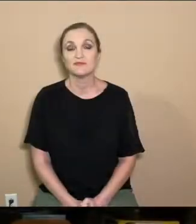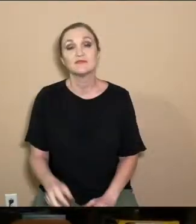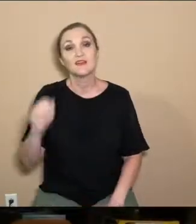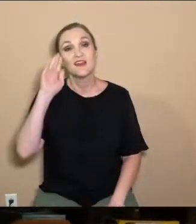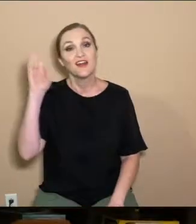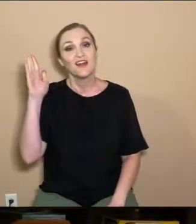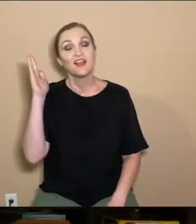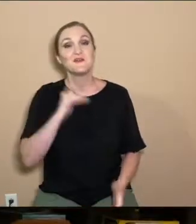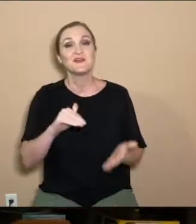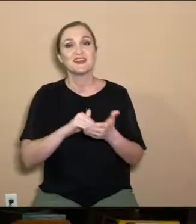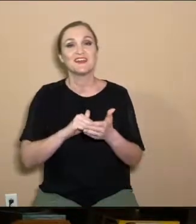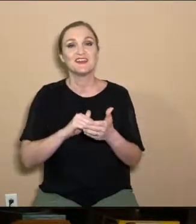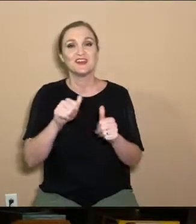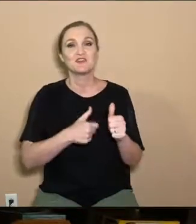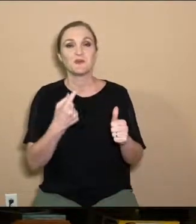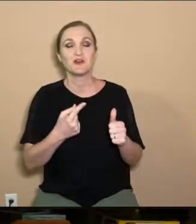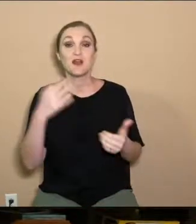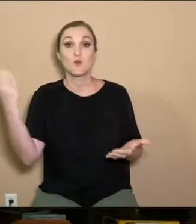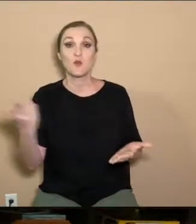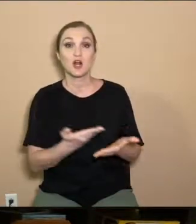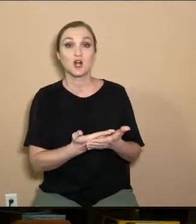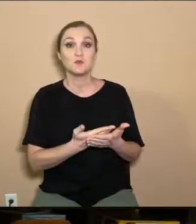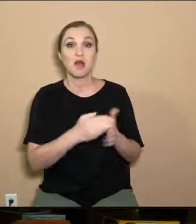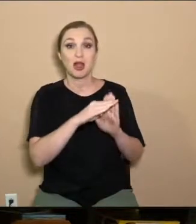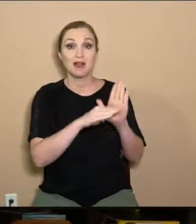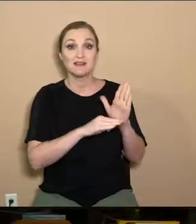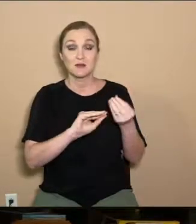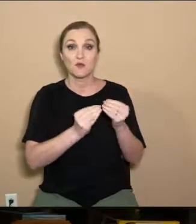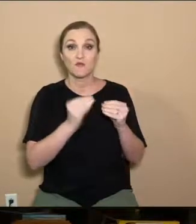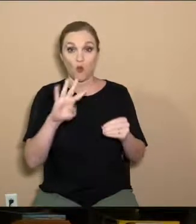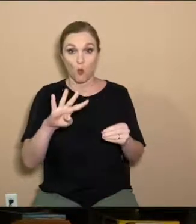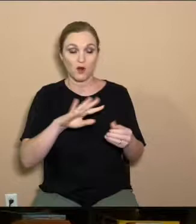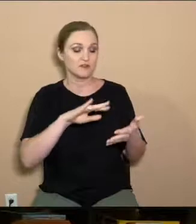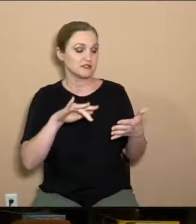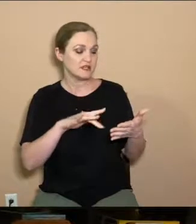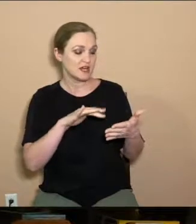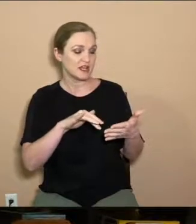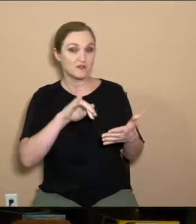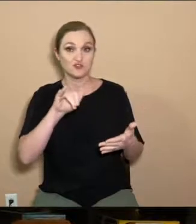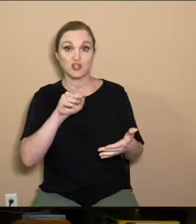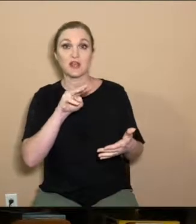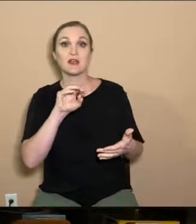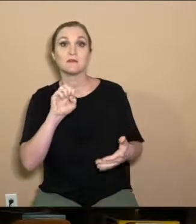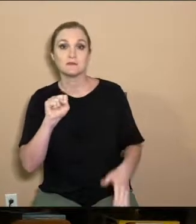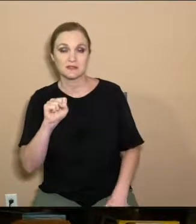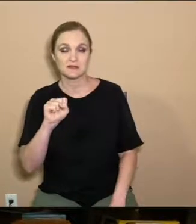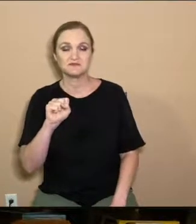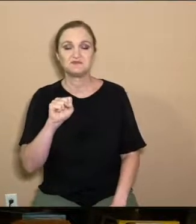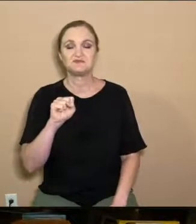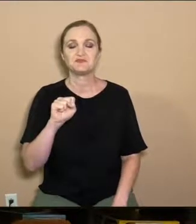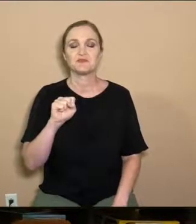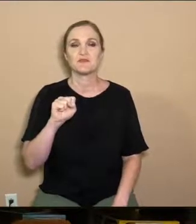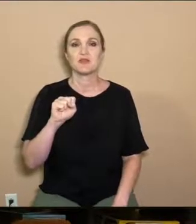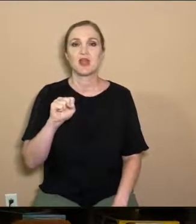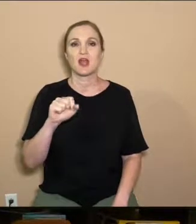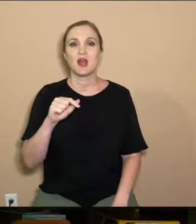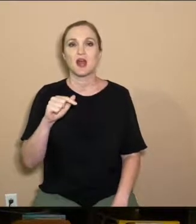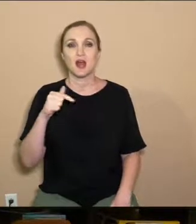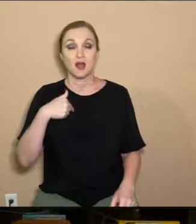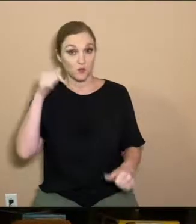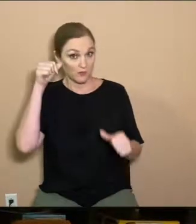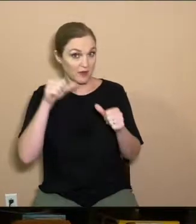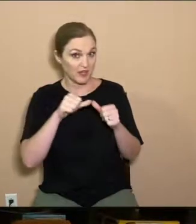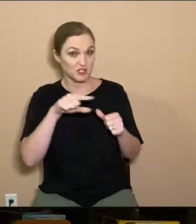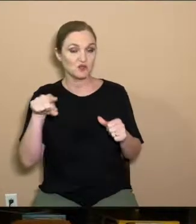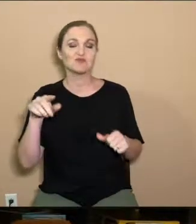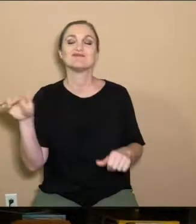Hello again everybody and welcome to lesson four of our study of the book of James. As a way of a reminder, as